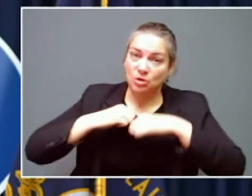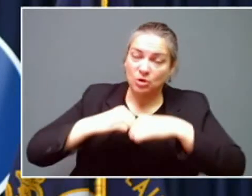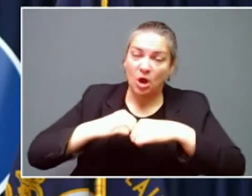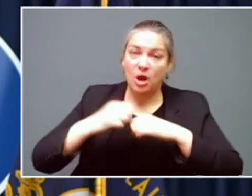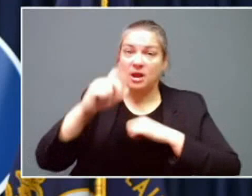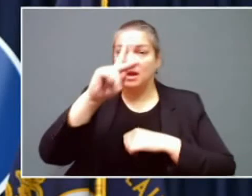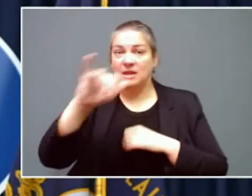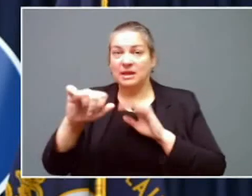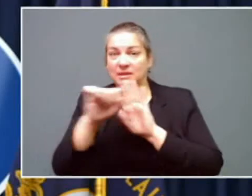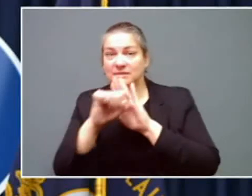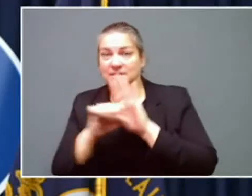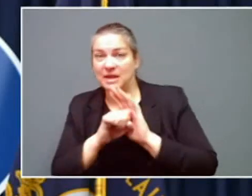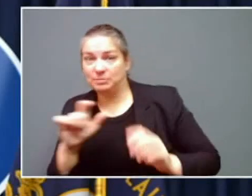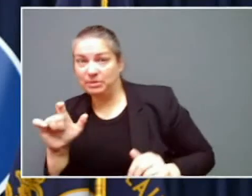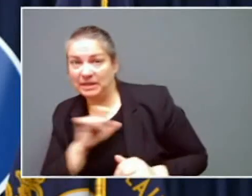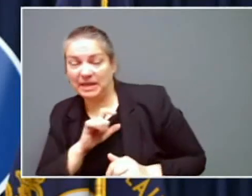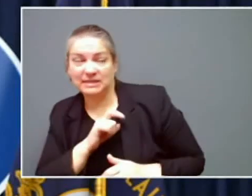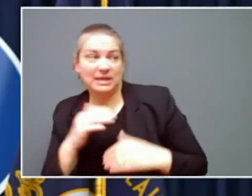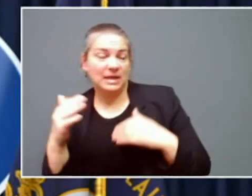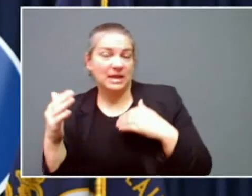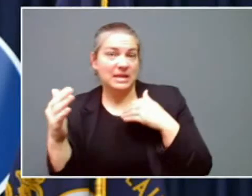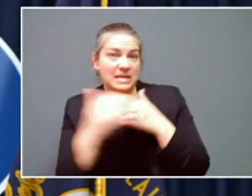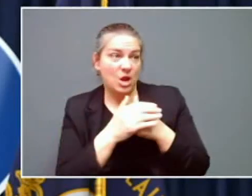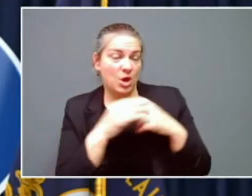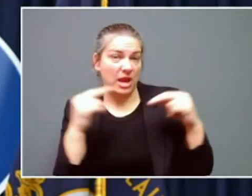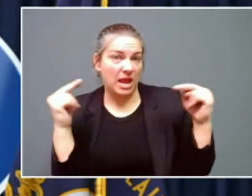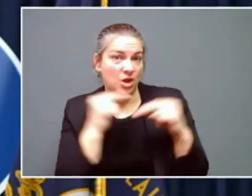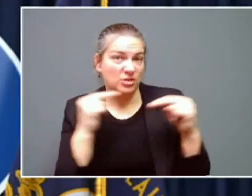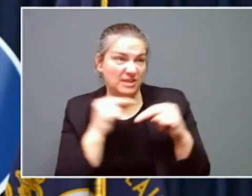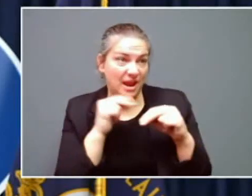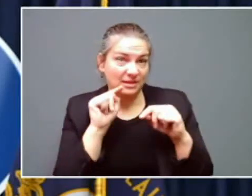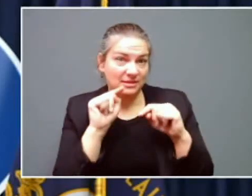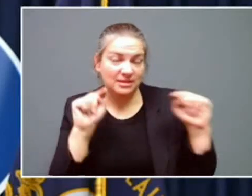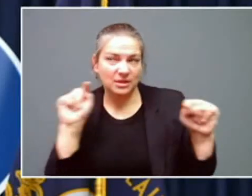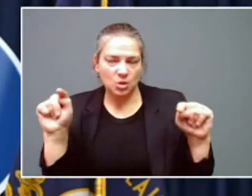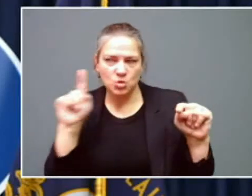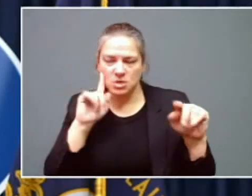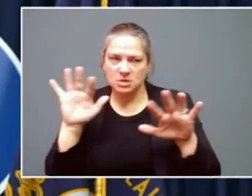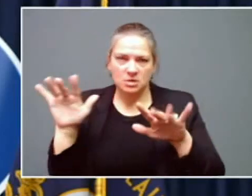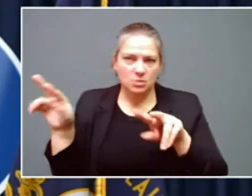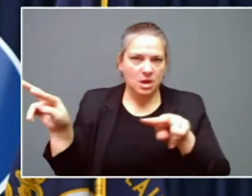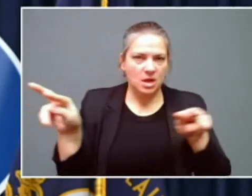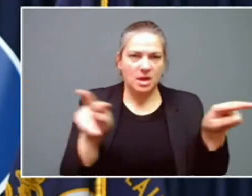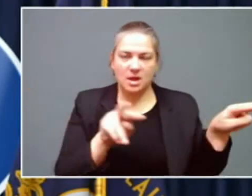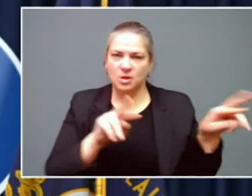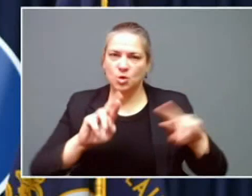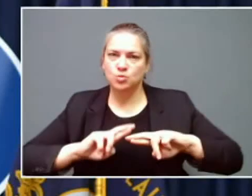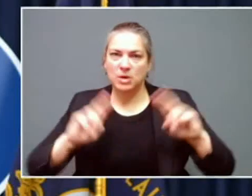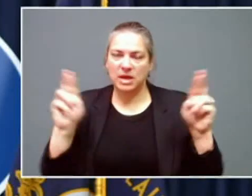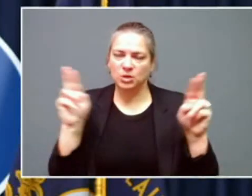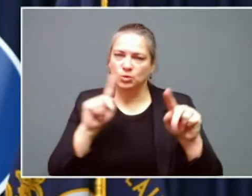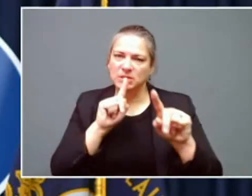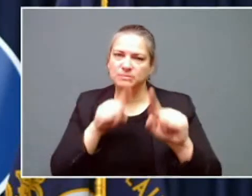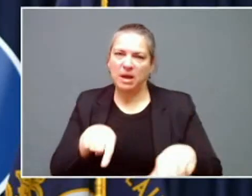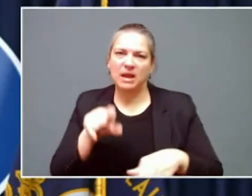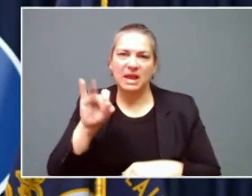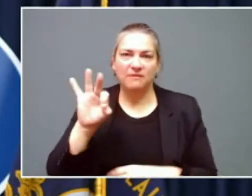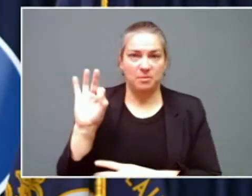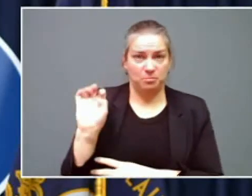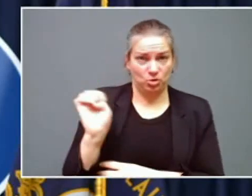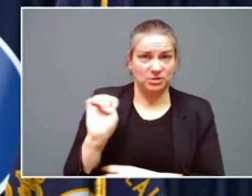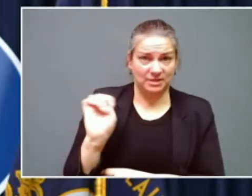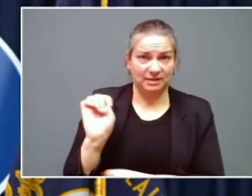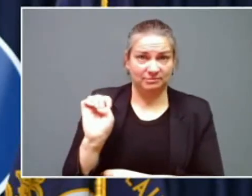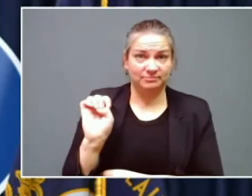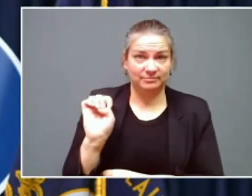near major interstates and other areas thoroughfares so that we can respond to emergency situations. This is something